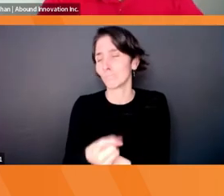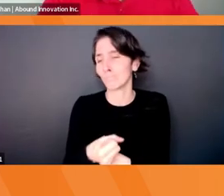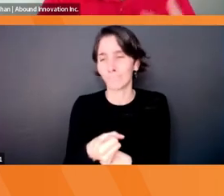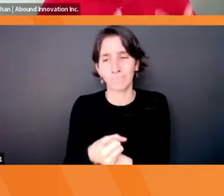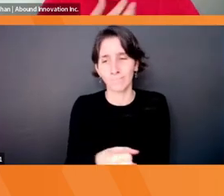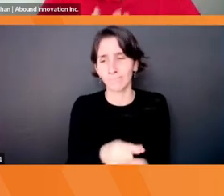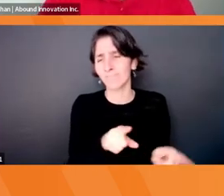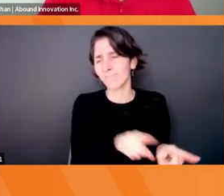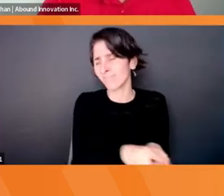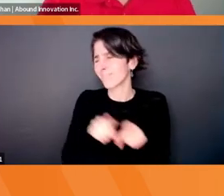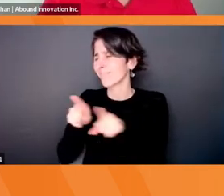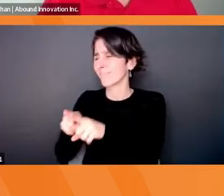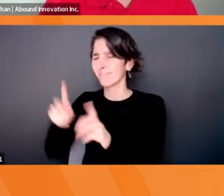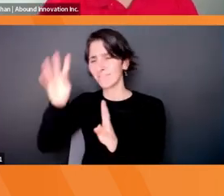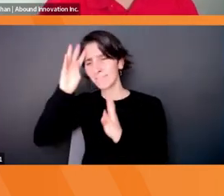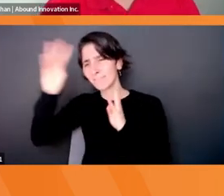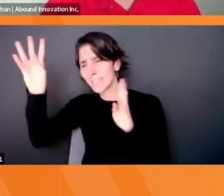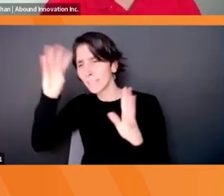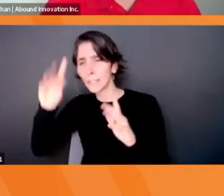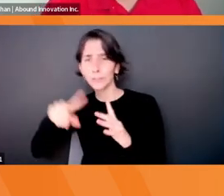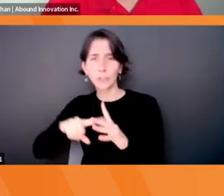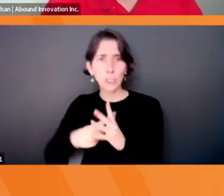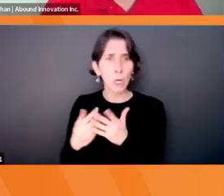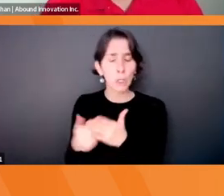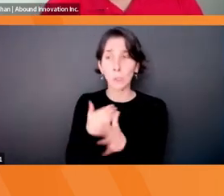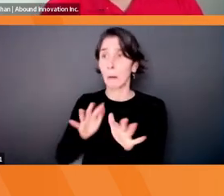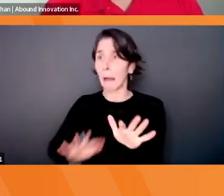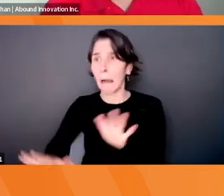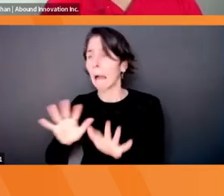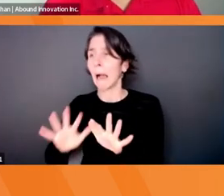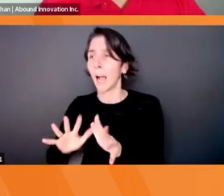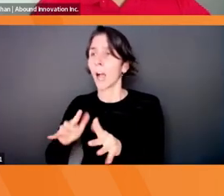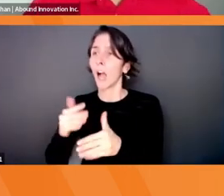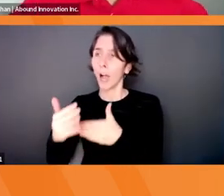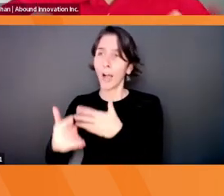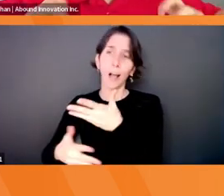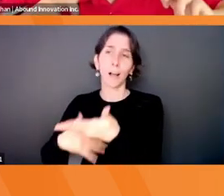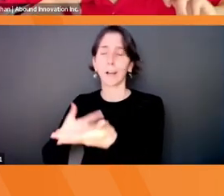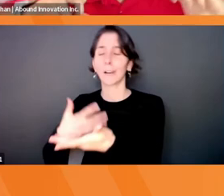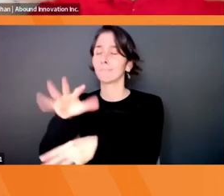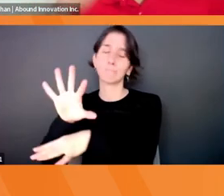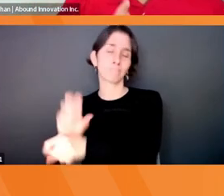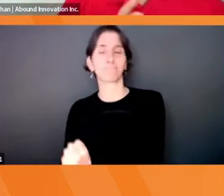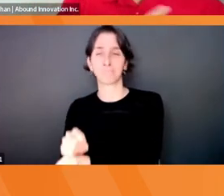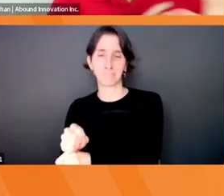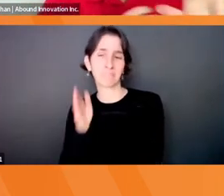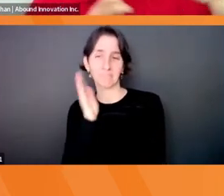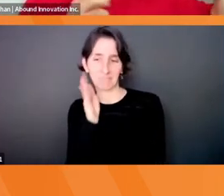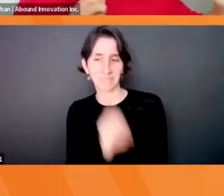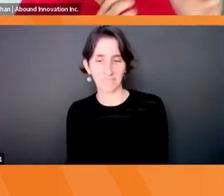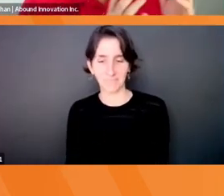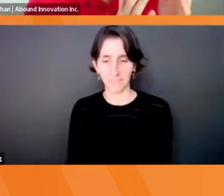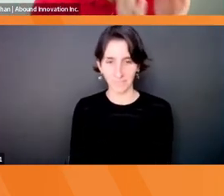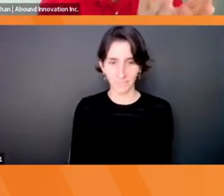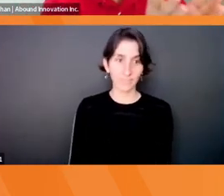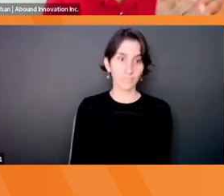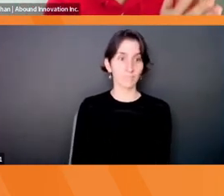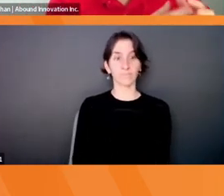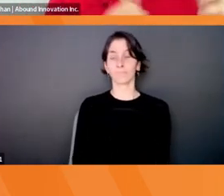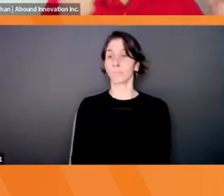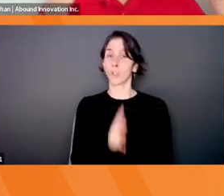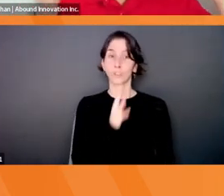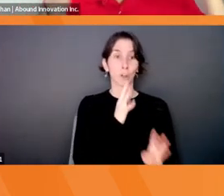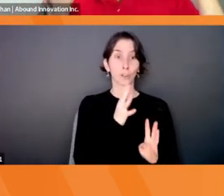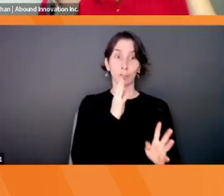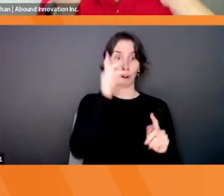same with innovation over time, you'll gain confidence. All right, so let's talk now talk a lot of theory, let's talk about how to